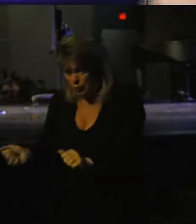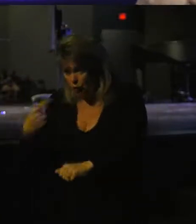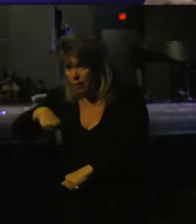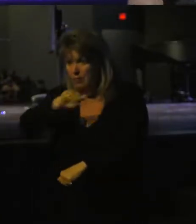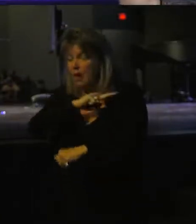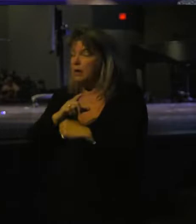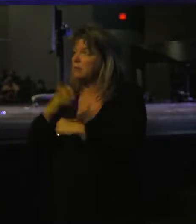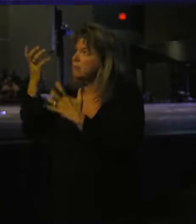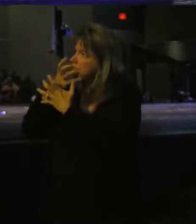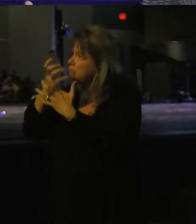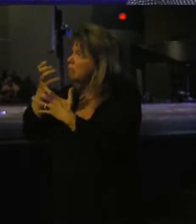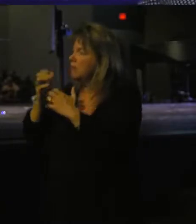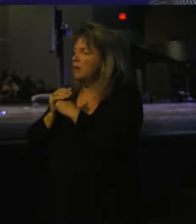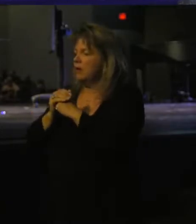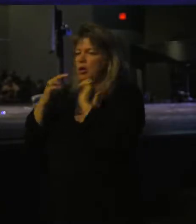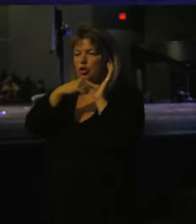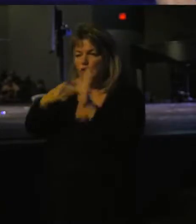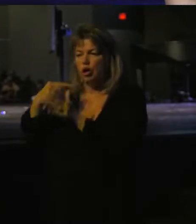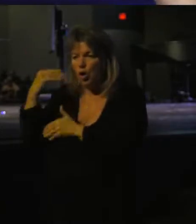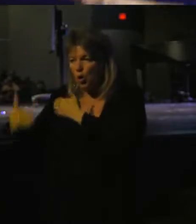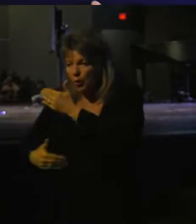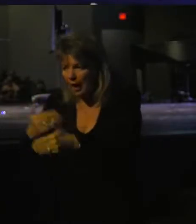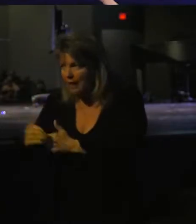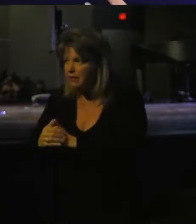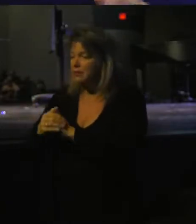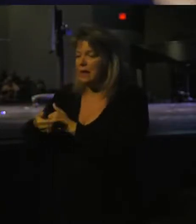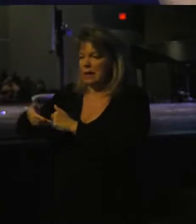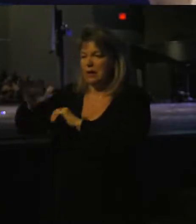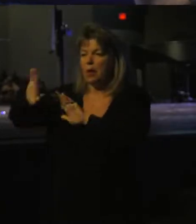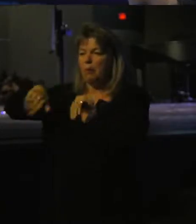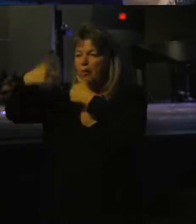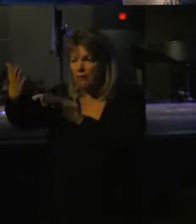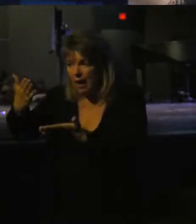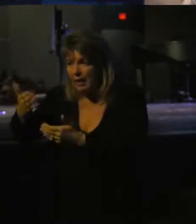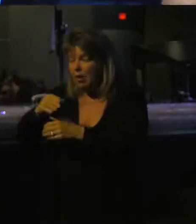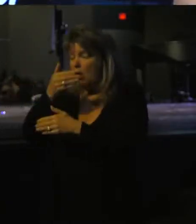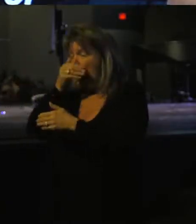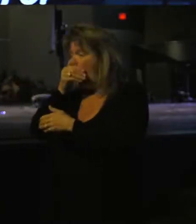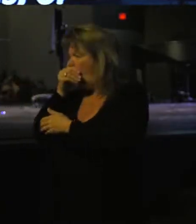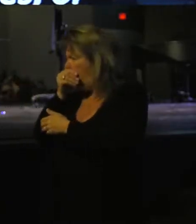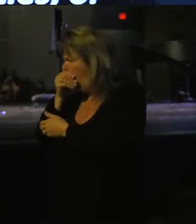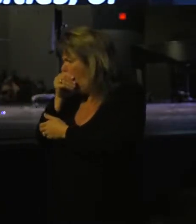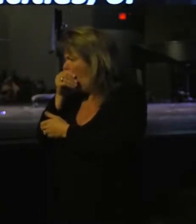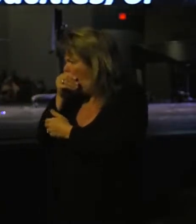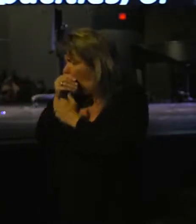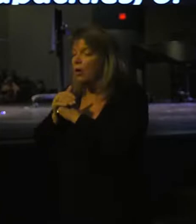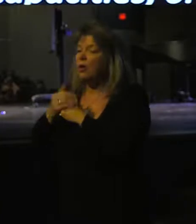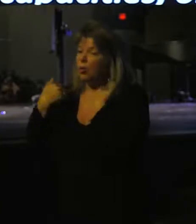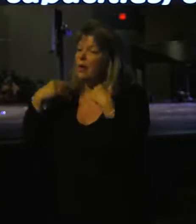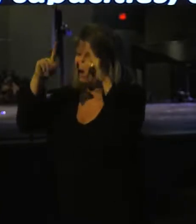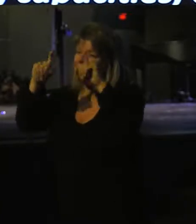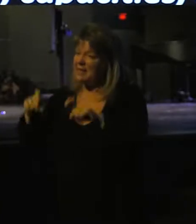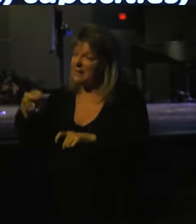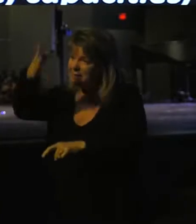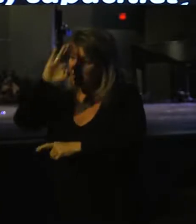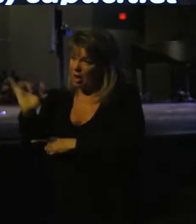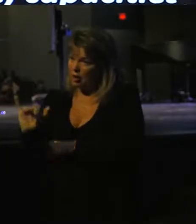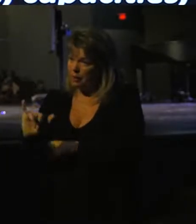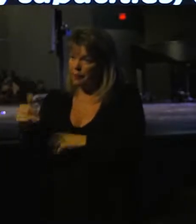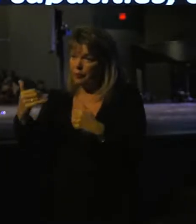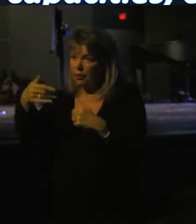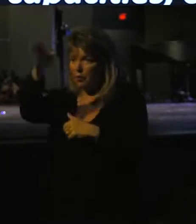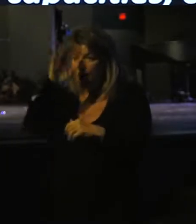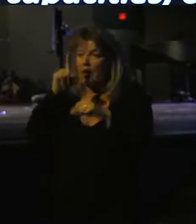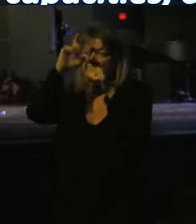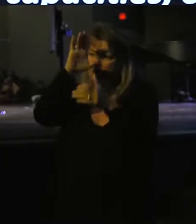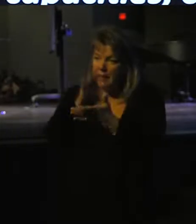that shows kindness. We have a God that's a providing God, but I also want you to know we have a testing God. We have a God that